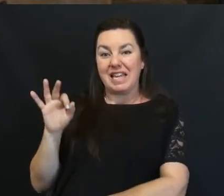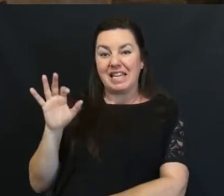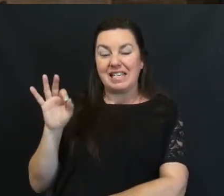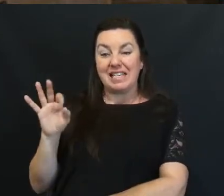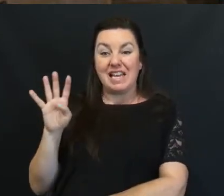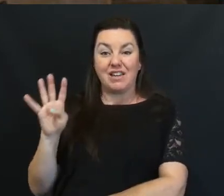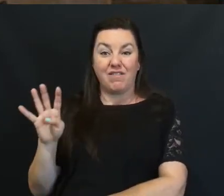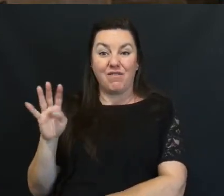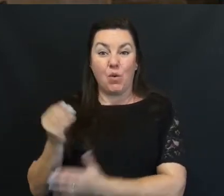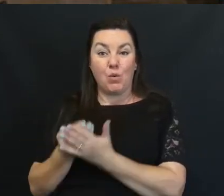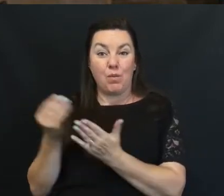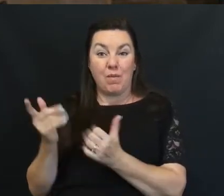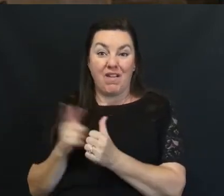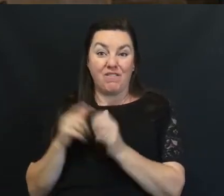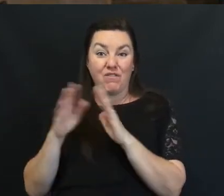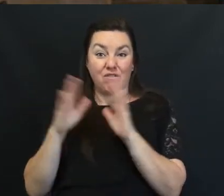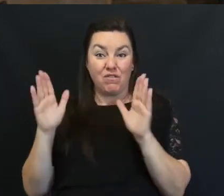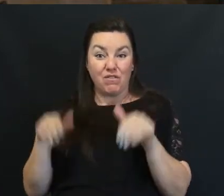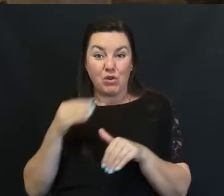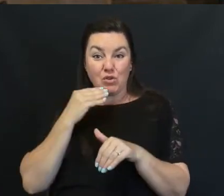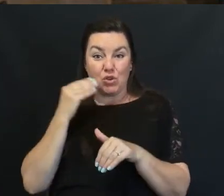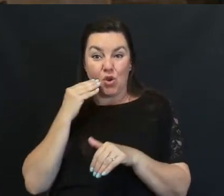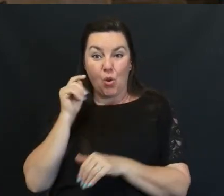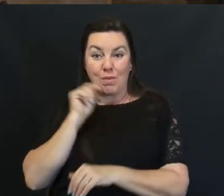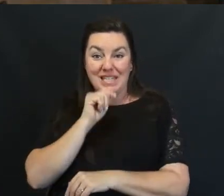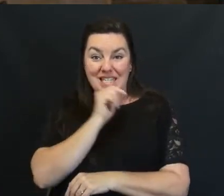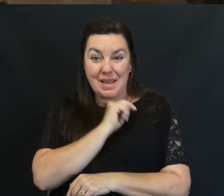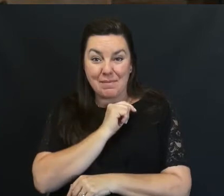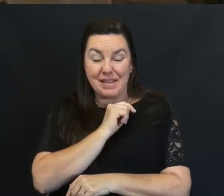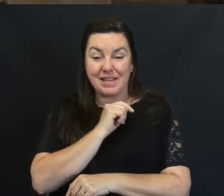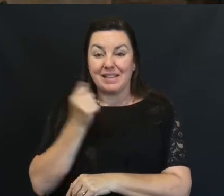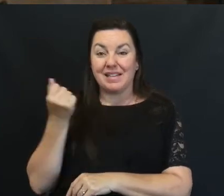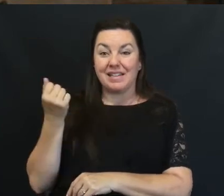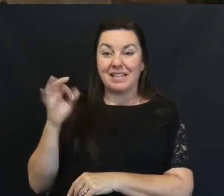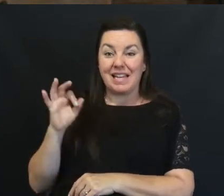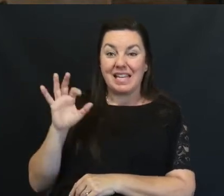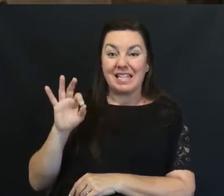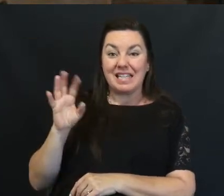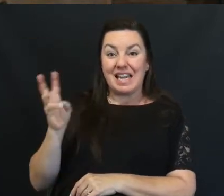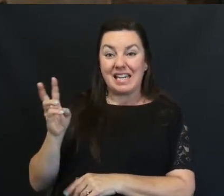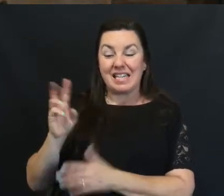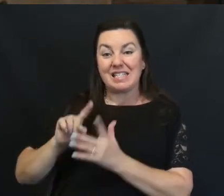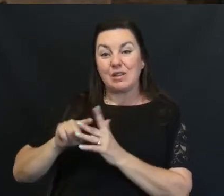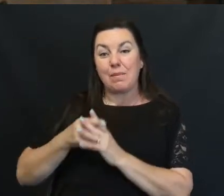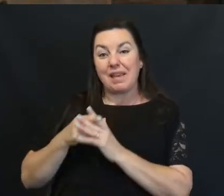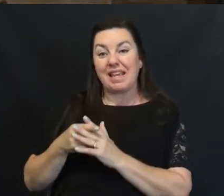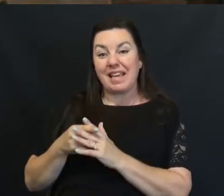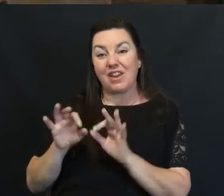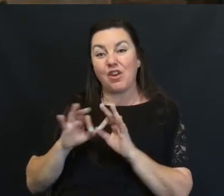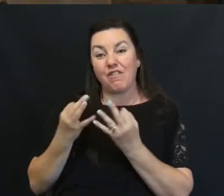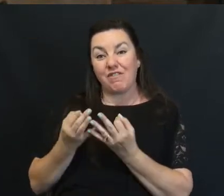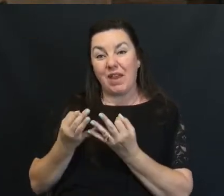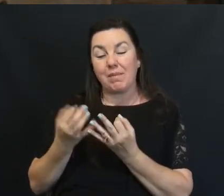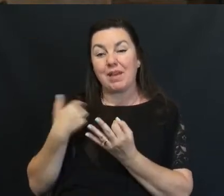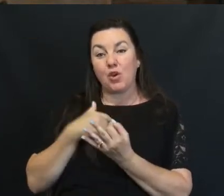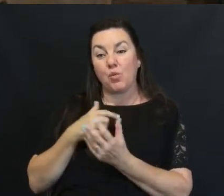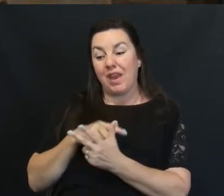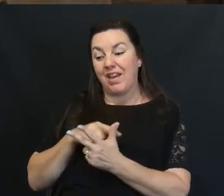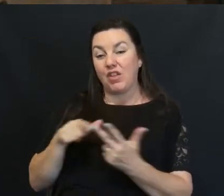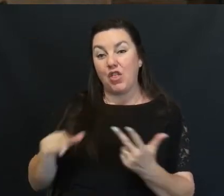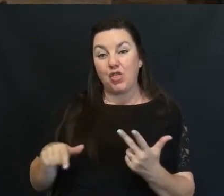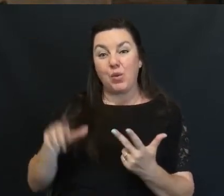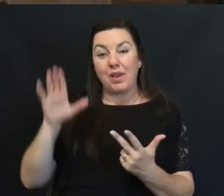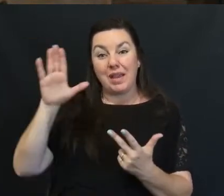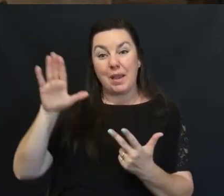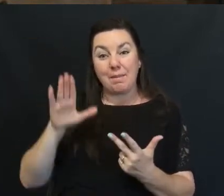We bought our First home Here in Tempe And in 1996 We began our family We had three Amazing